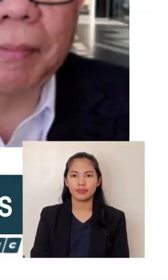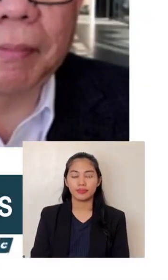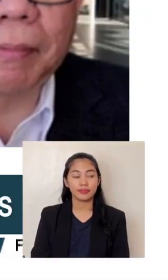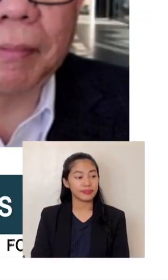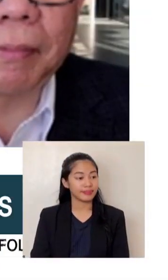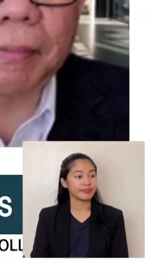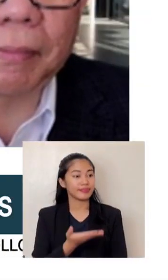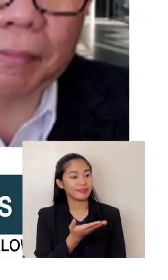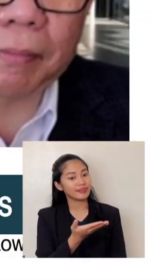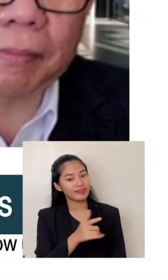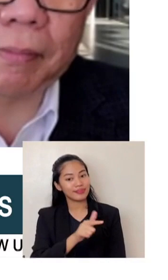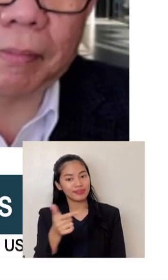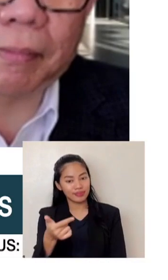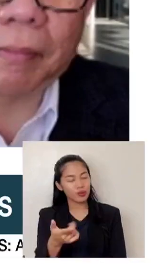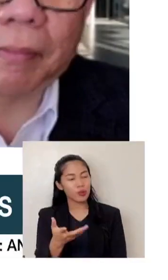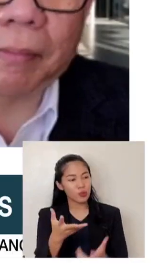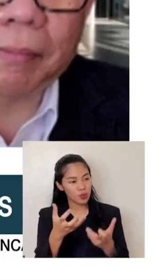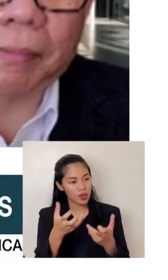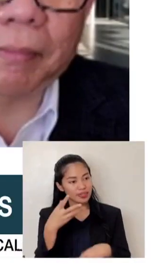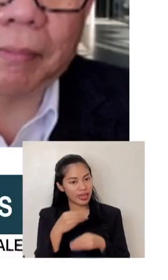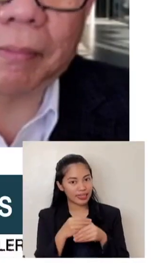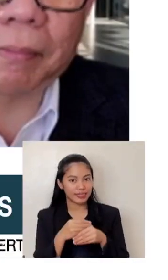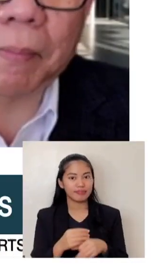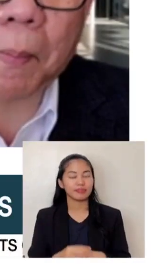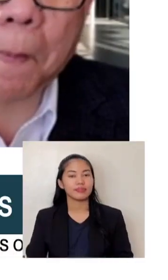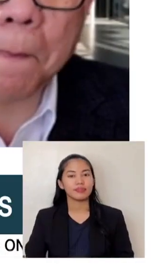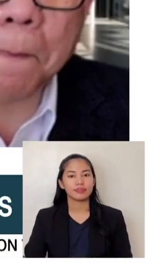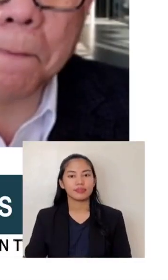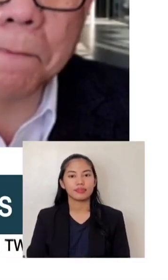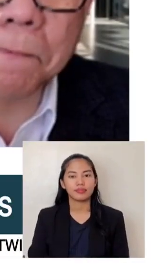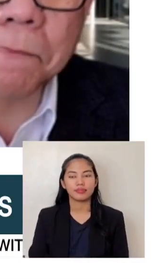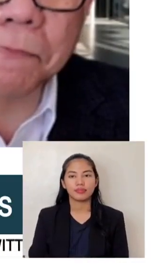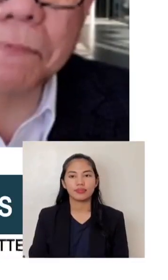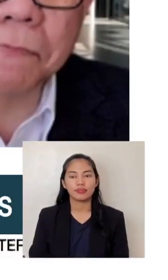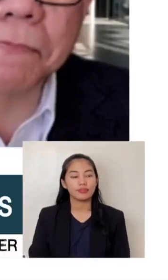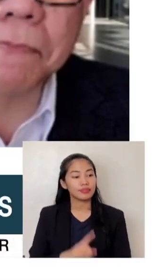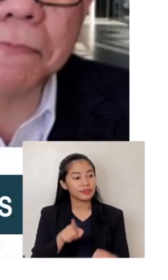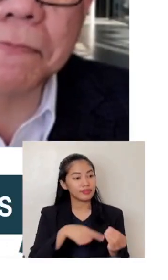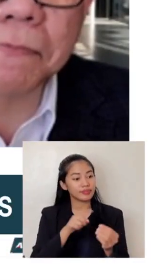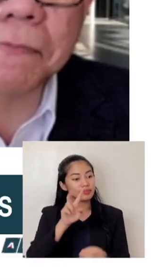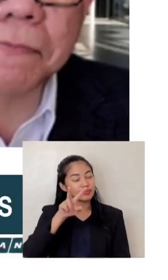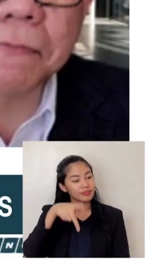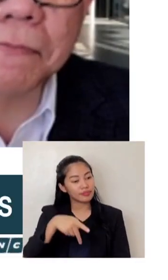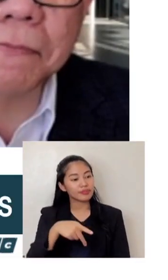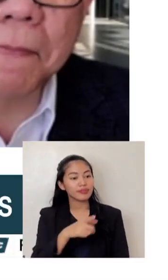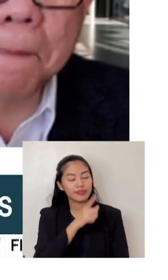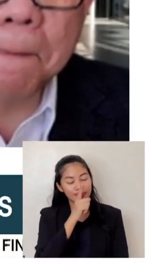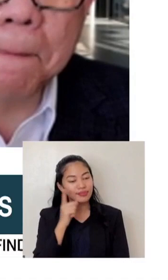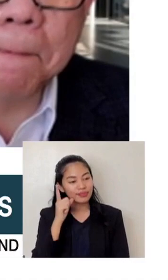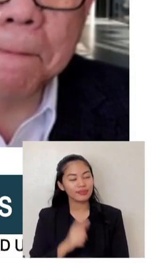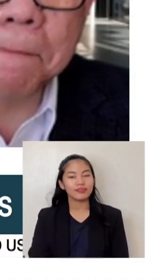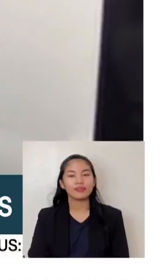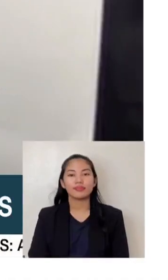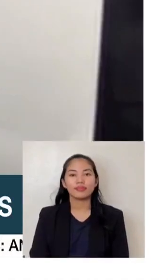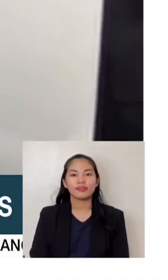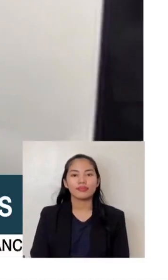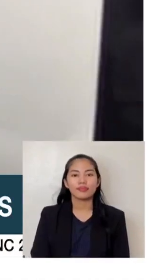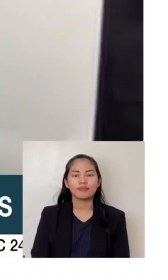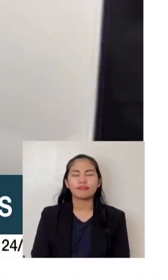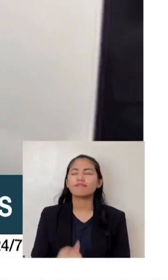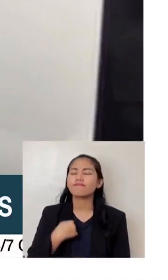anything to add to that about the Vice President's performance last night? I think she has moved